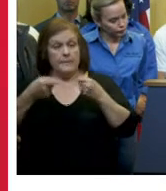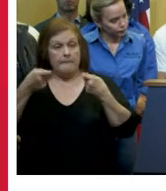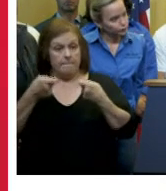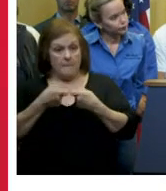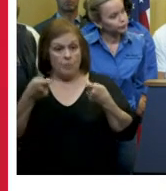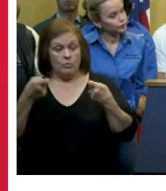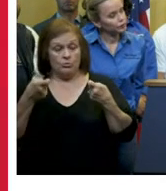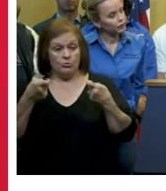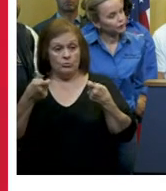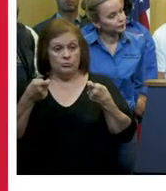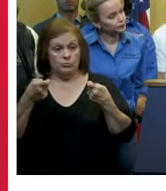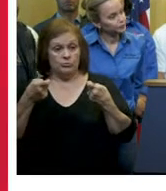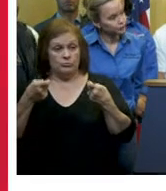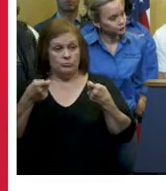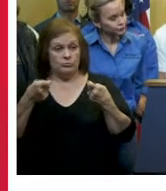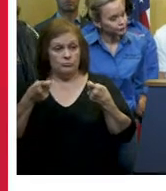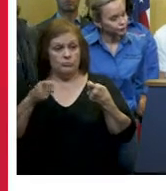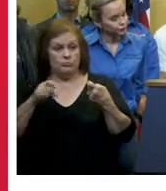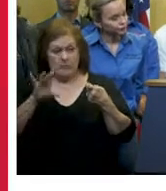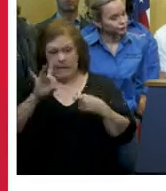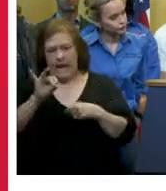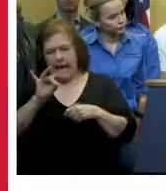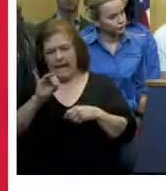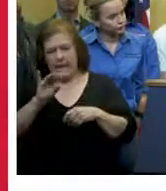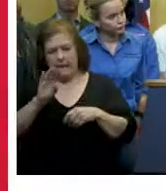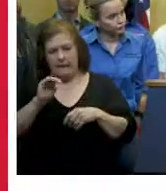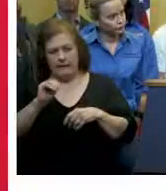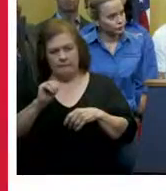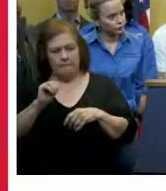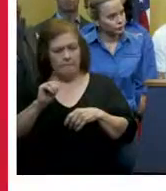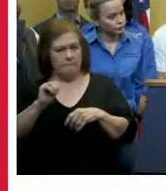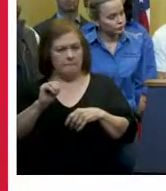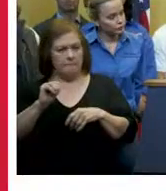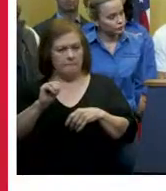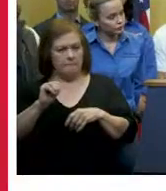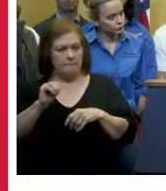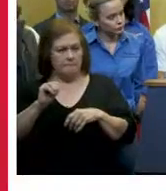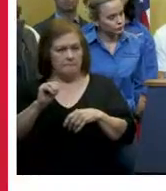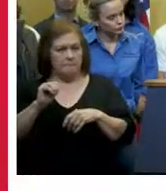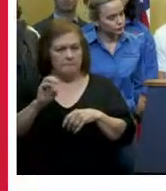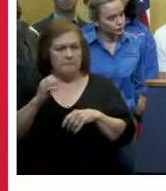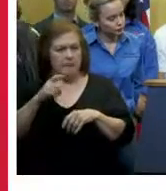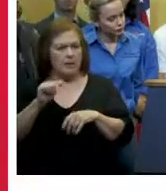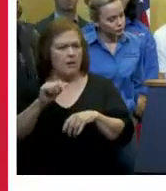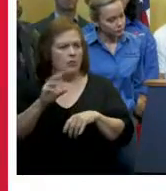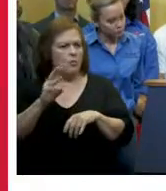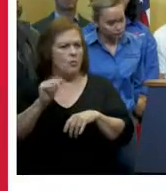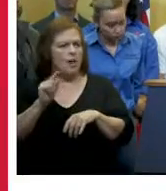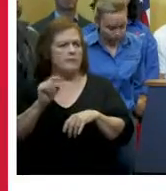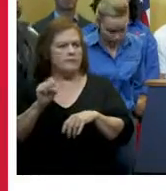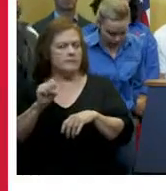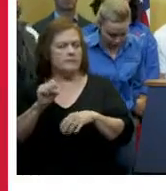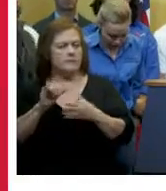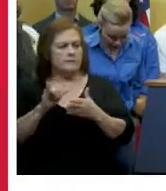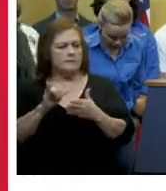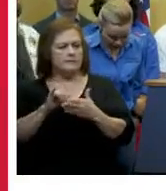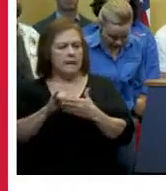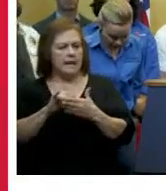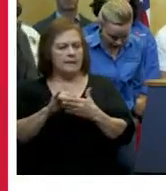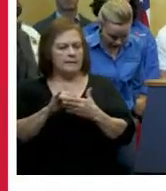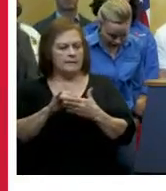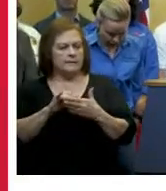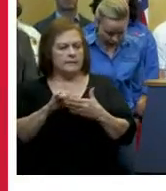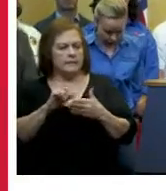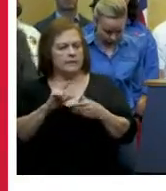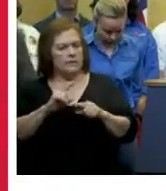we have the ability to produce 80 megawatts down to by two and a half as i stated earlier before but ample